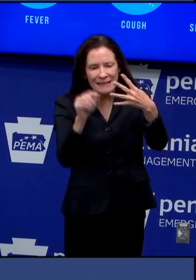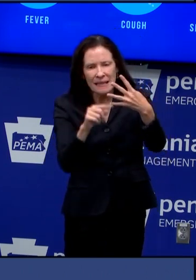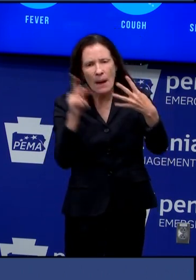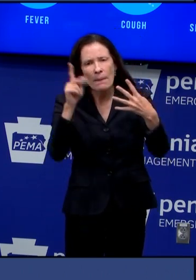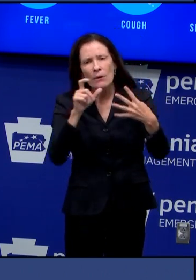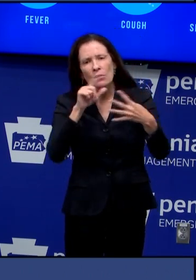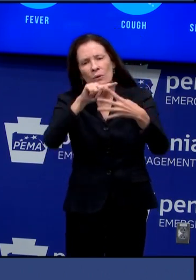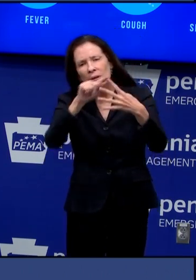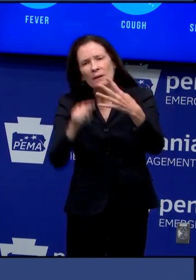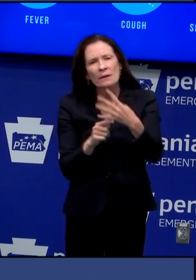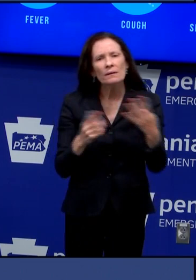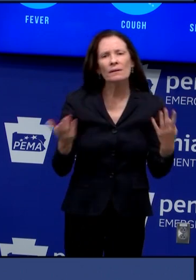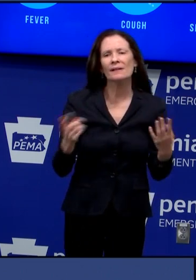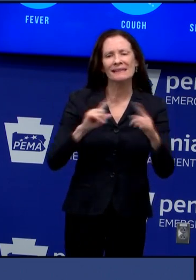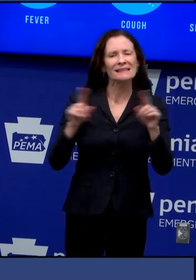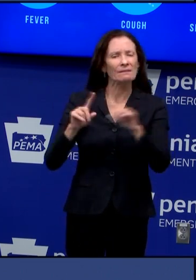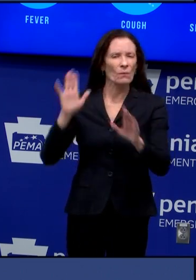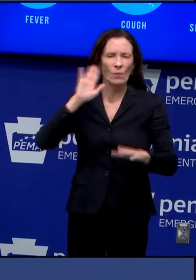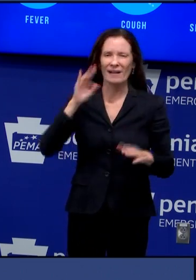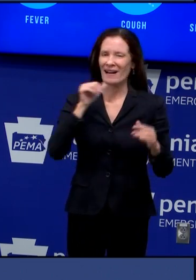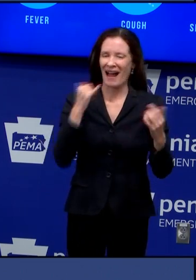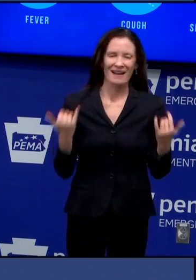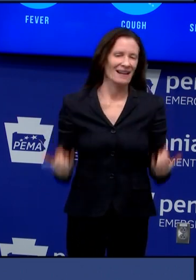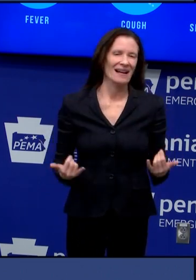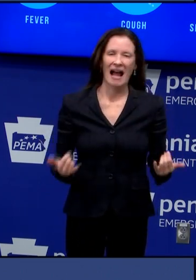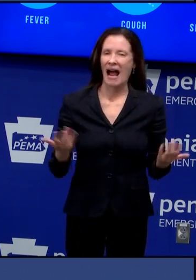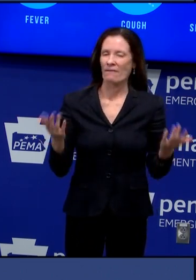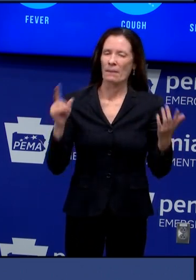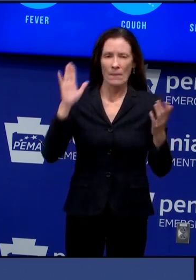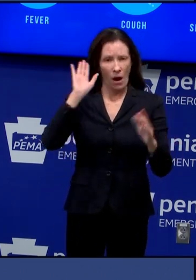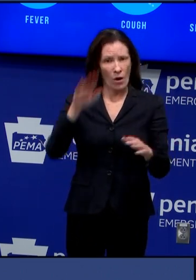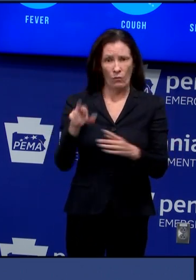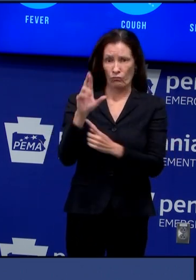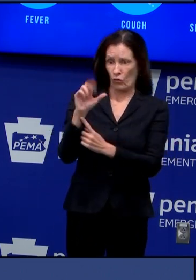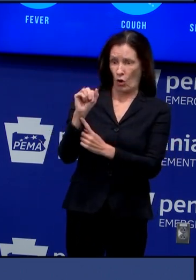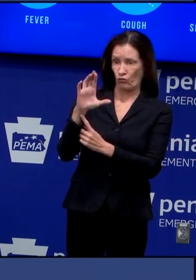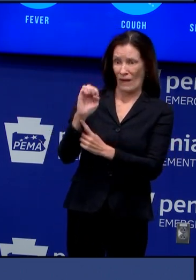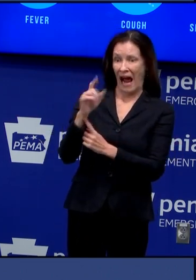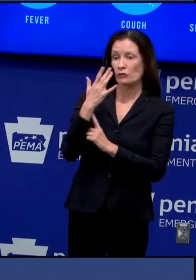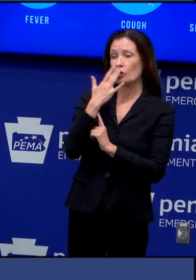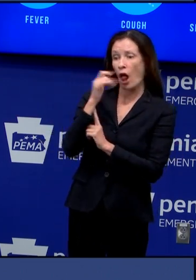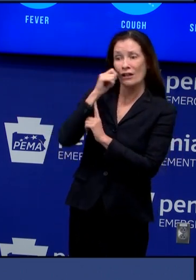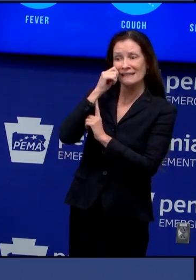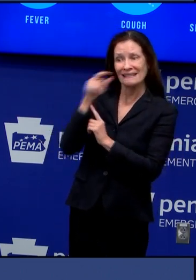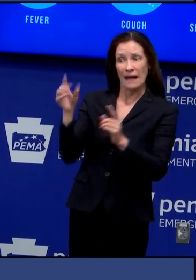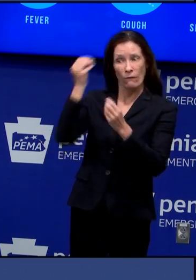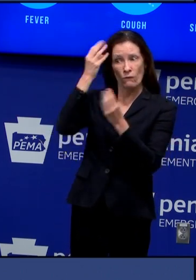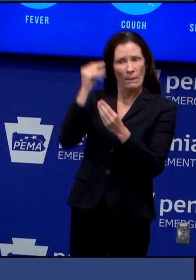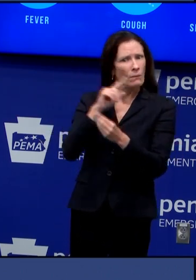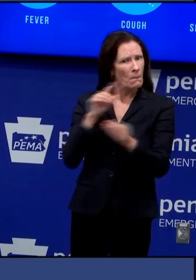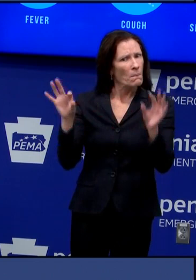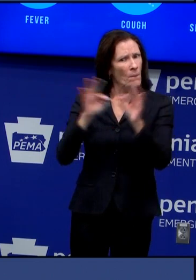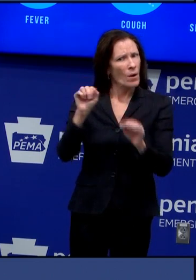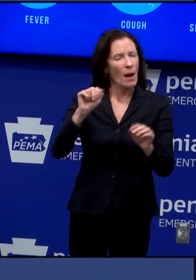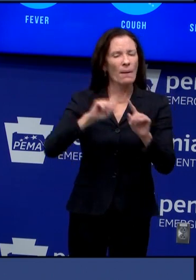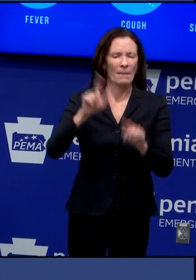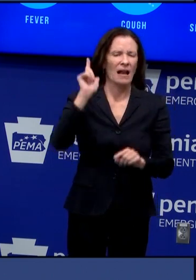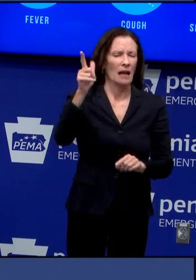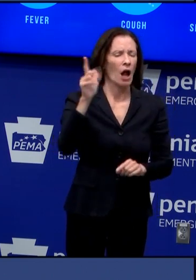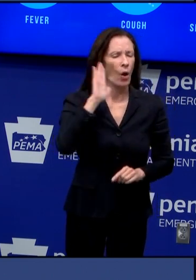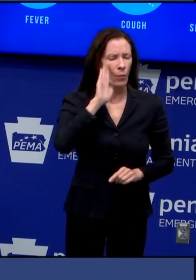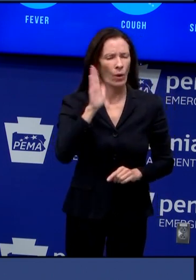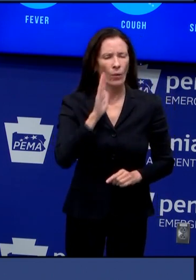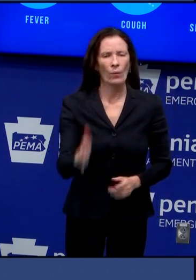reporting on this we think very important piece of information we have a couple of questions about masks the first one from pa post